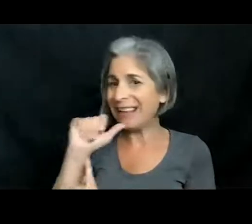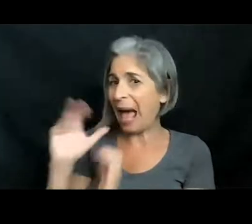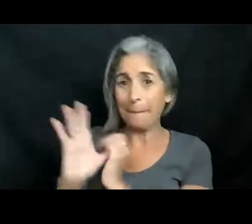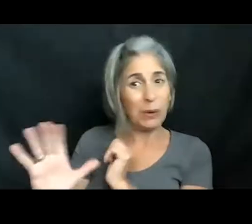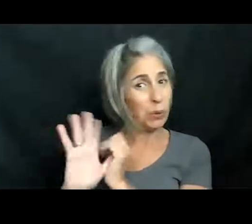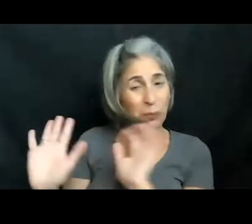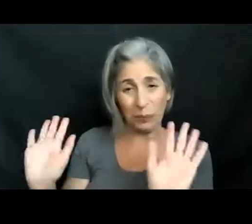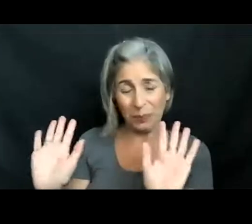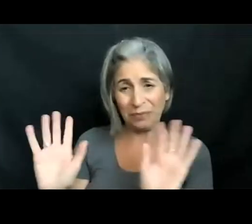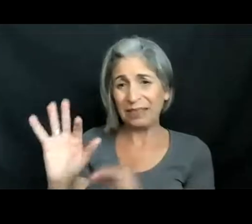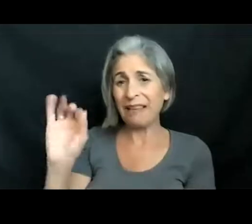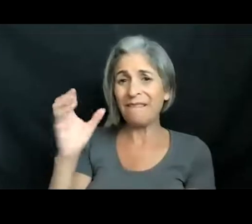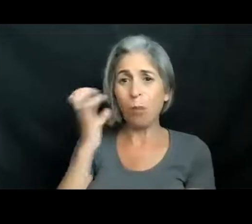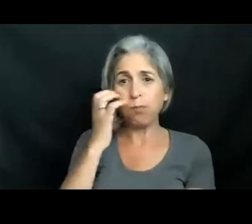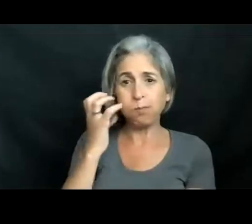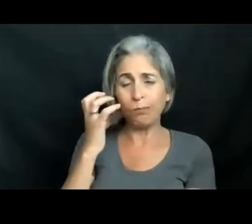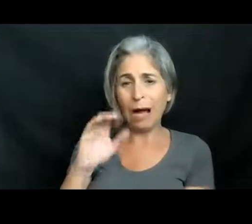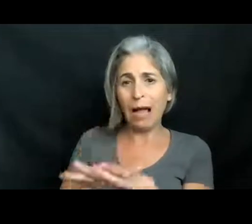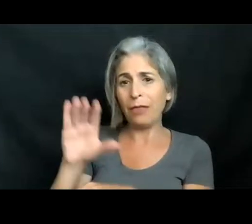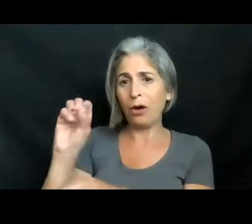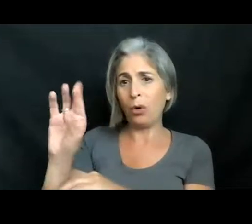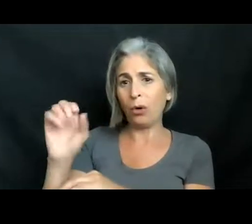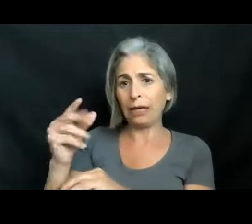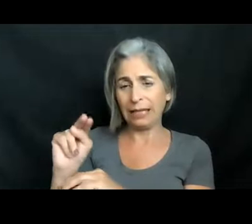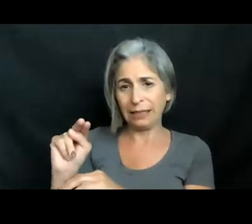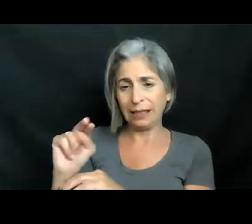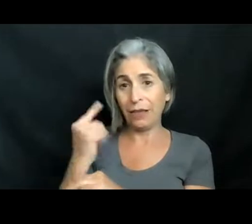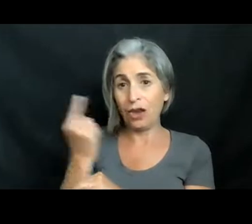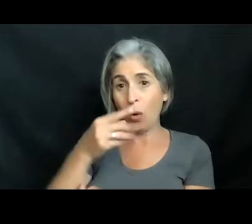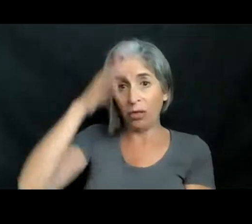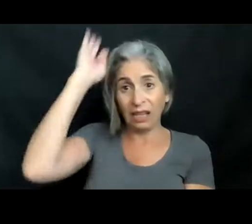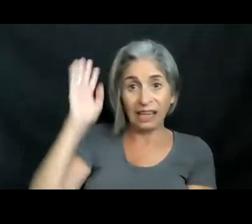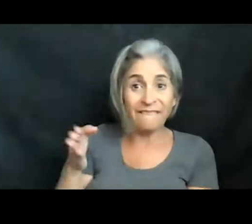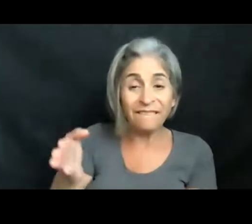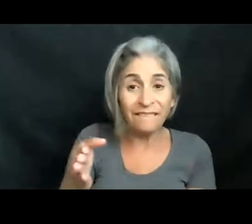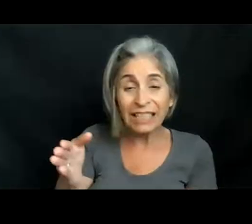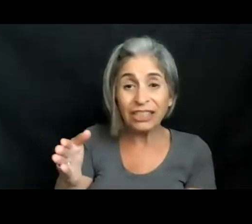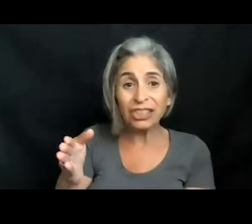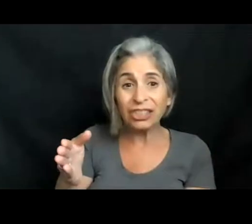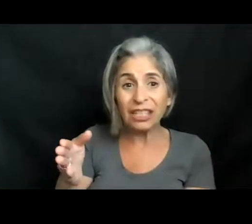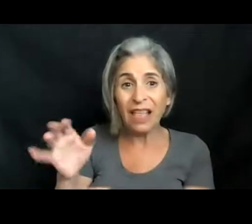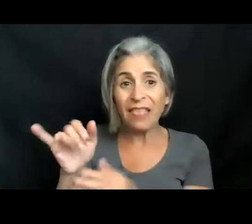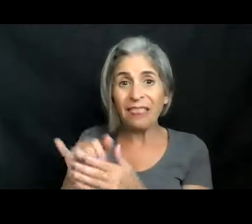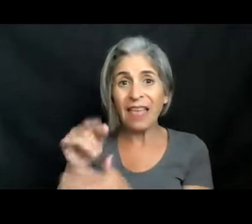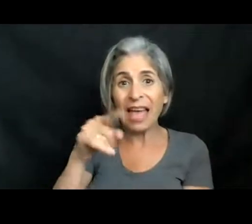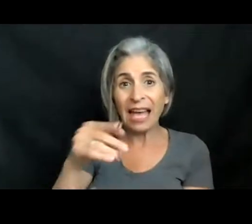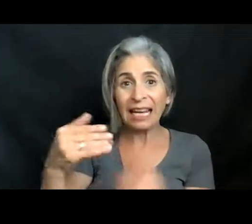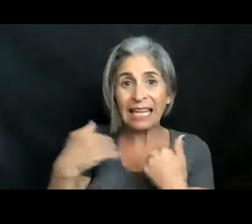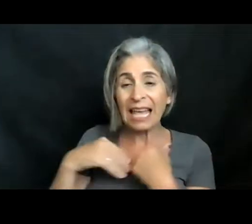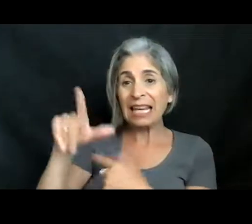on his organs. Lionfish are the only fish that get fatty liver disease. They are actually the only